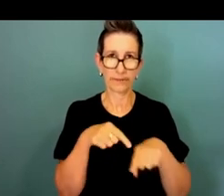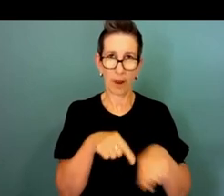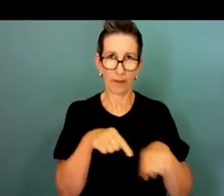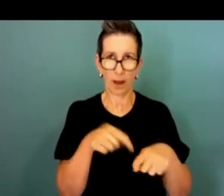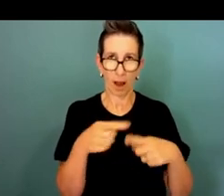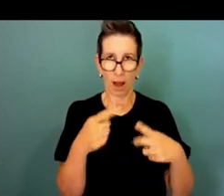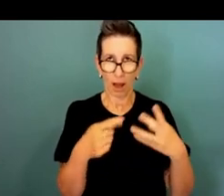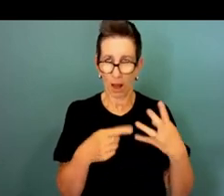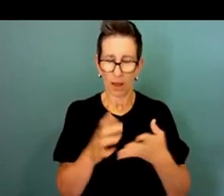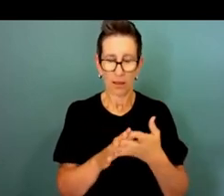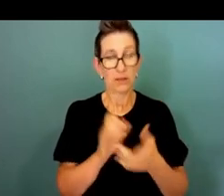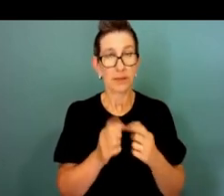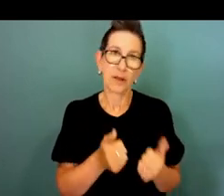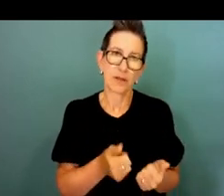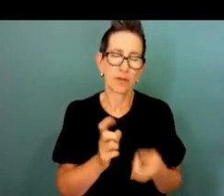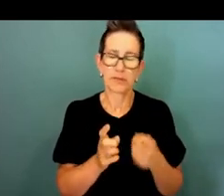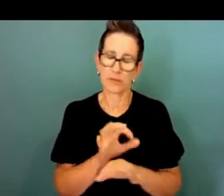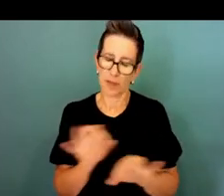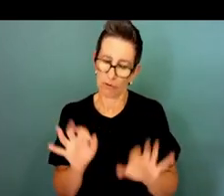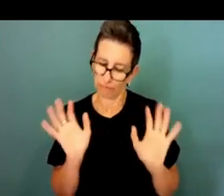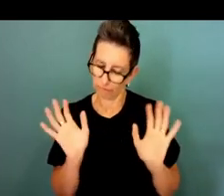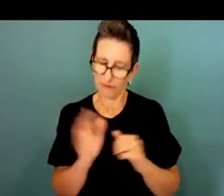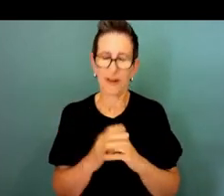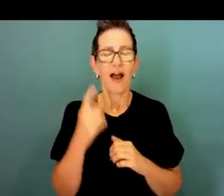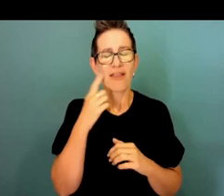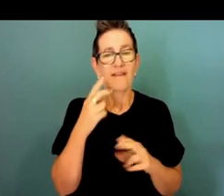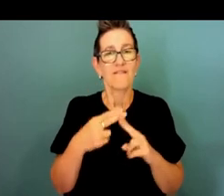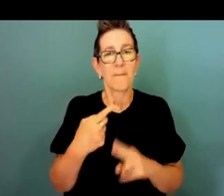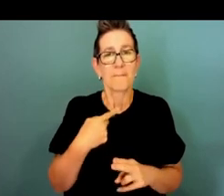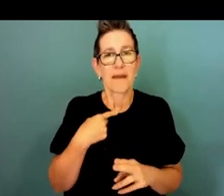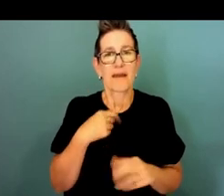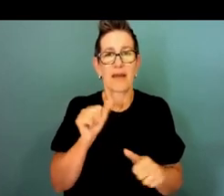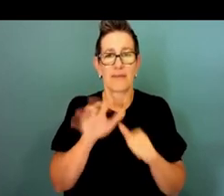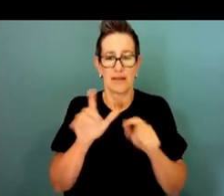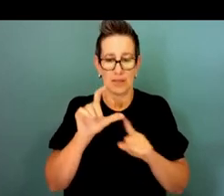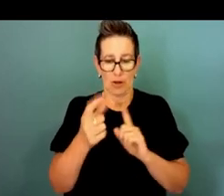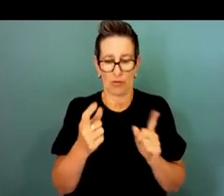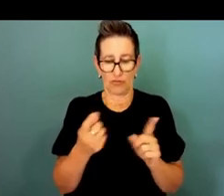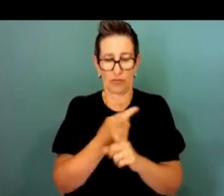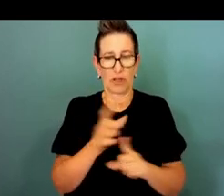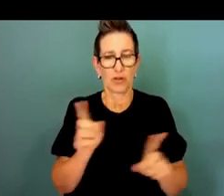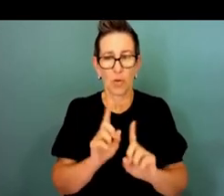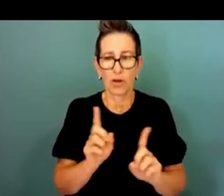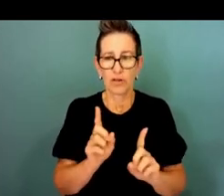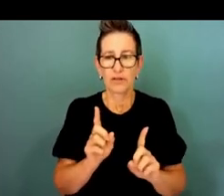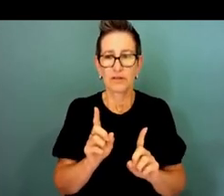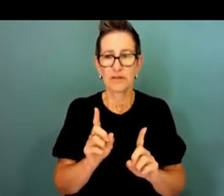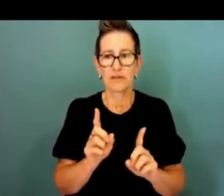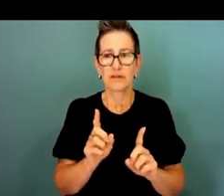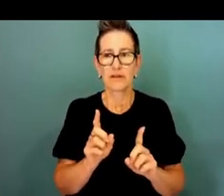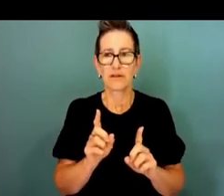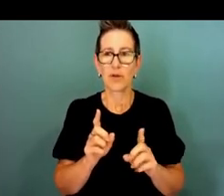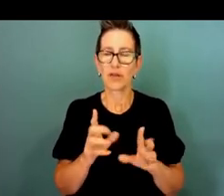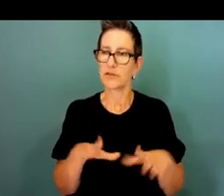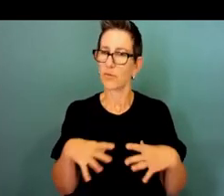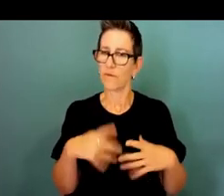very good often they're not and for me the best sort of cultural change is the cultural change that creeps up on people and they go